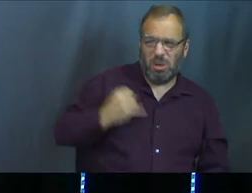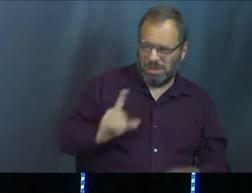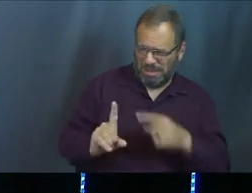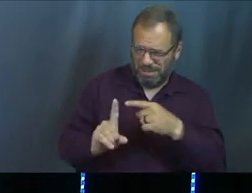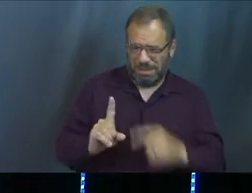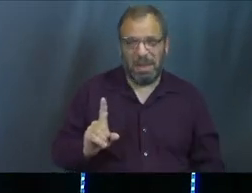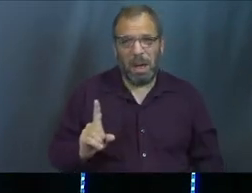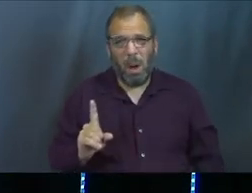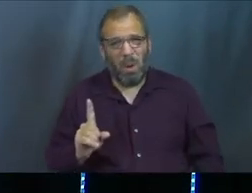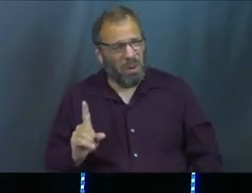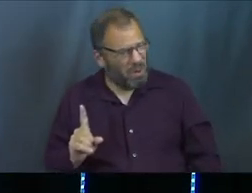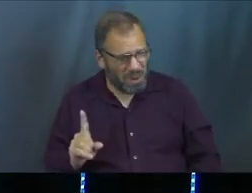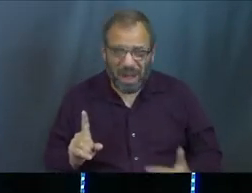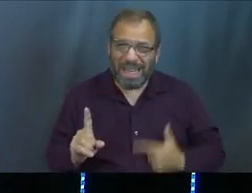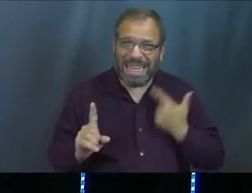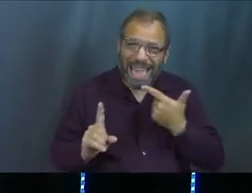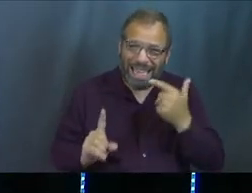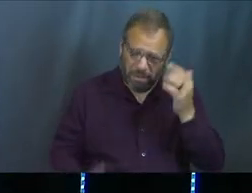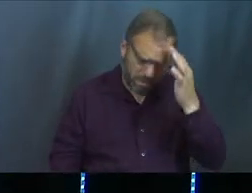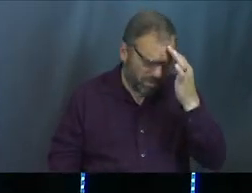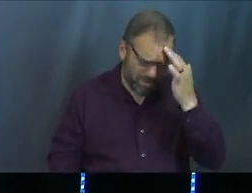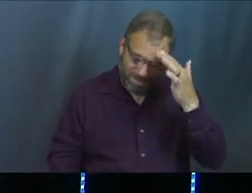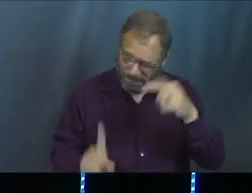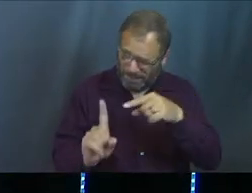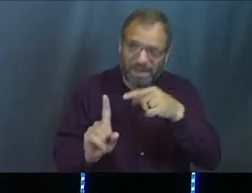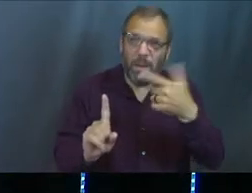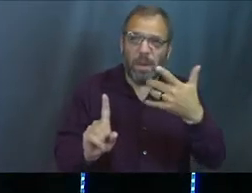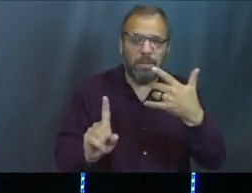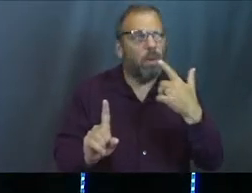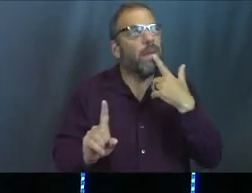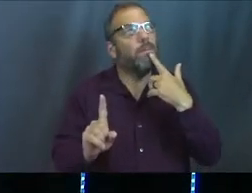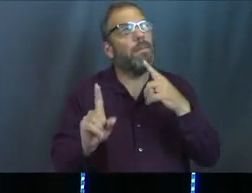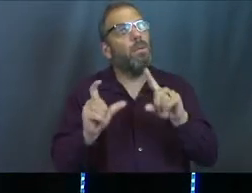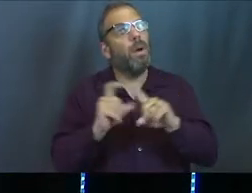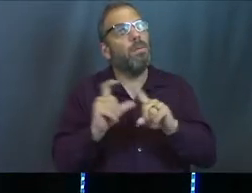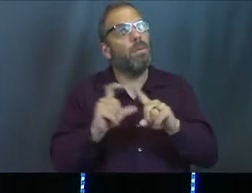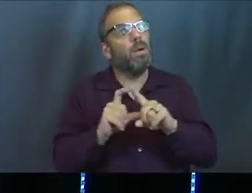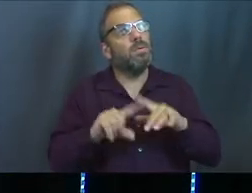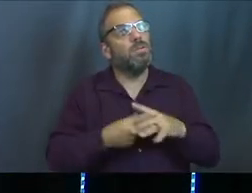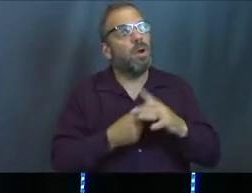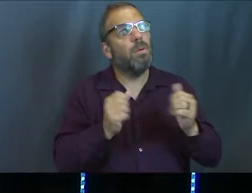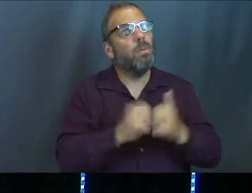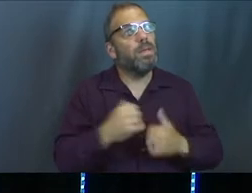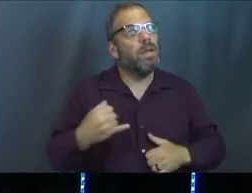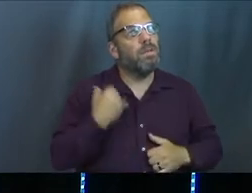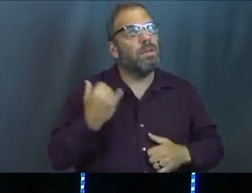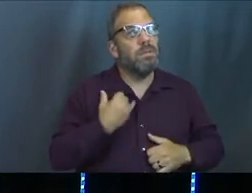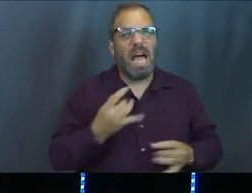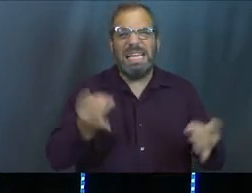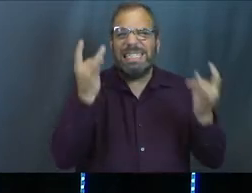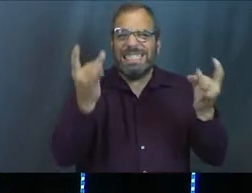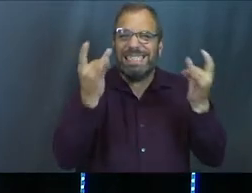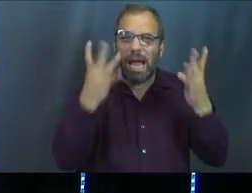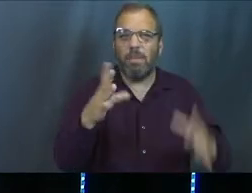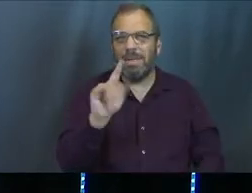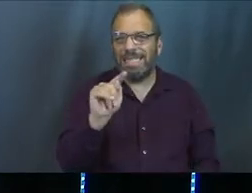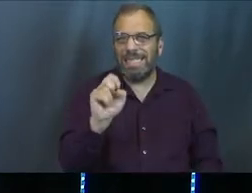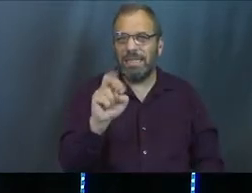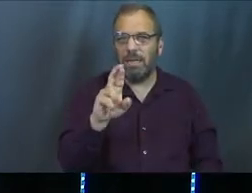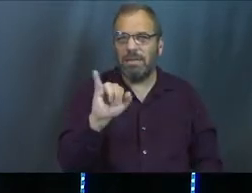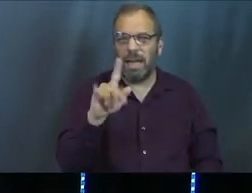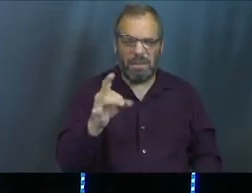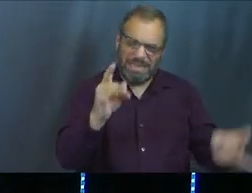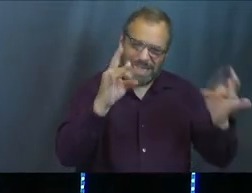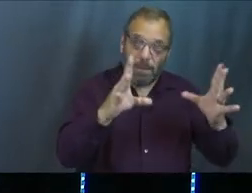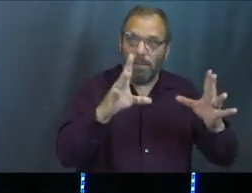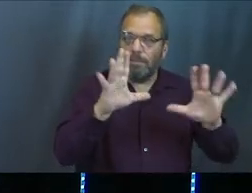Like, look at this life, y'all. If there was one word to summarize how things have started for Joseph, I would say terrible. You know what I mean? It's just